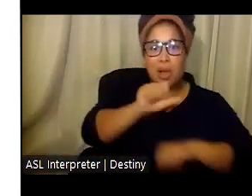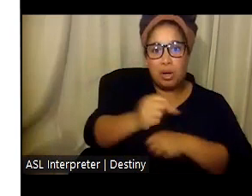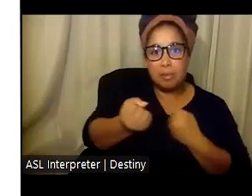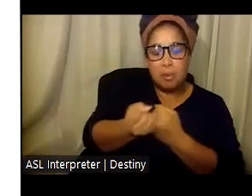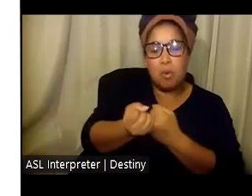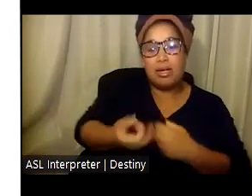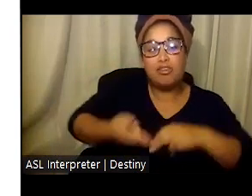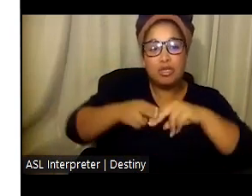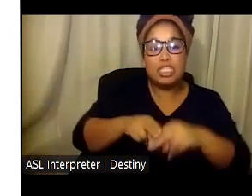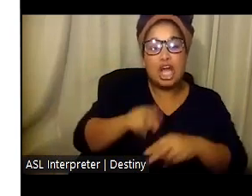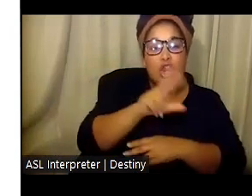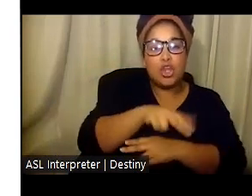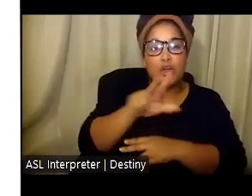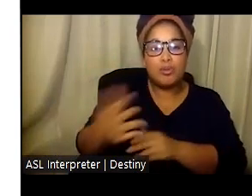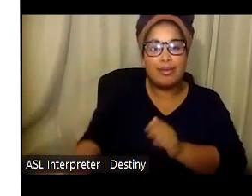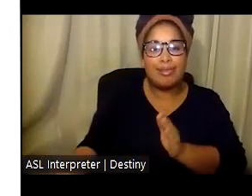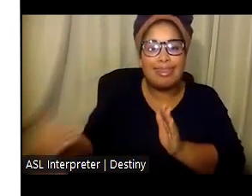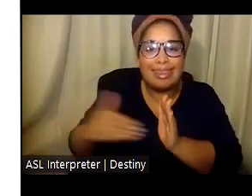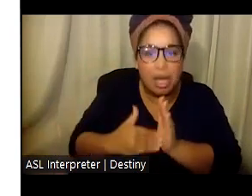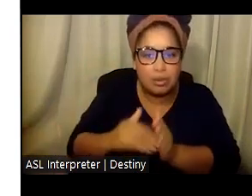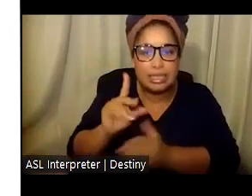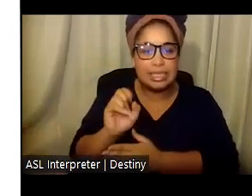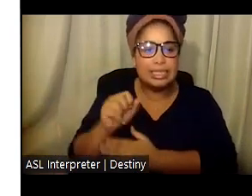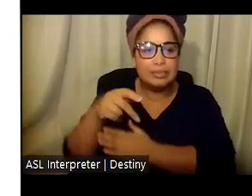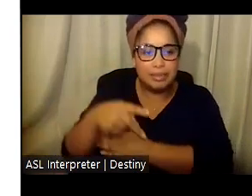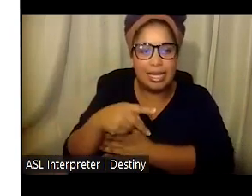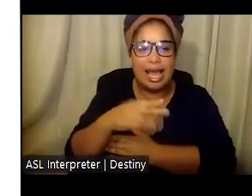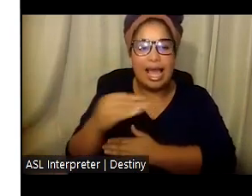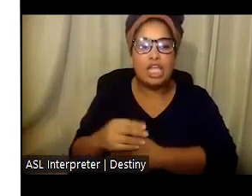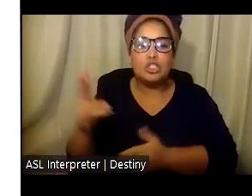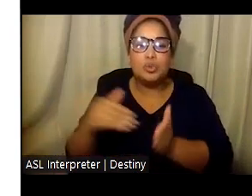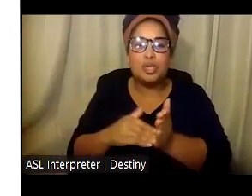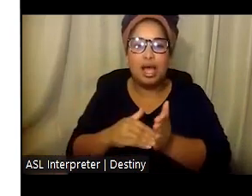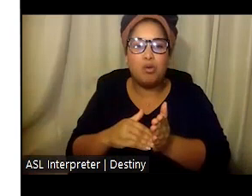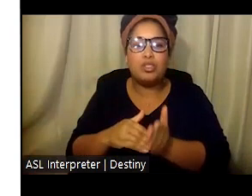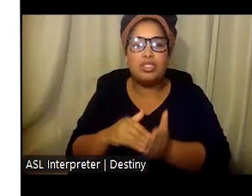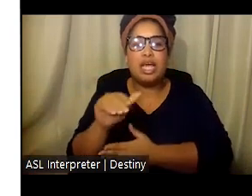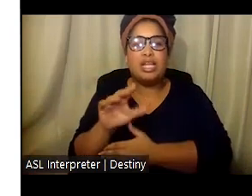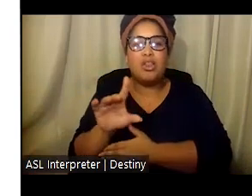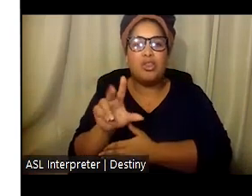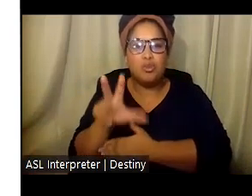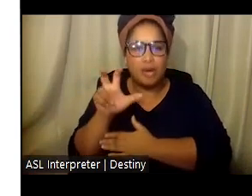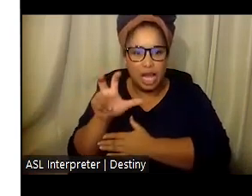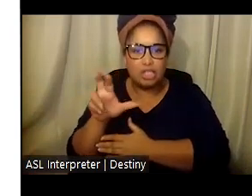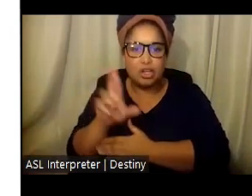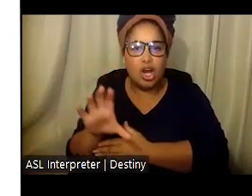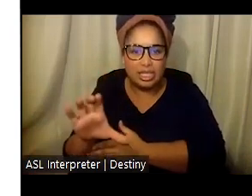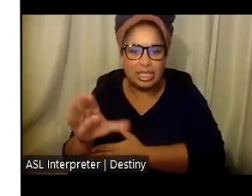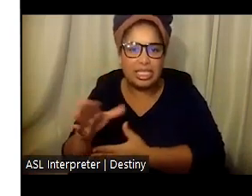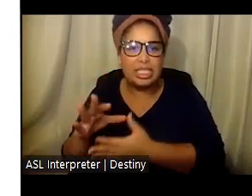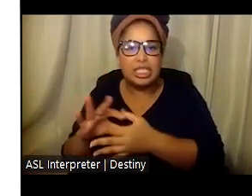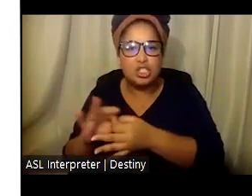33,000 DSPs and 2,700 regional center service coordinators over the next five years.